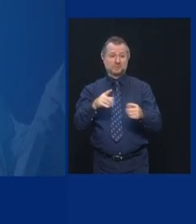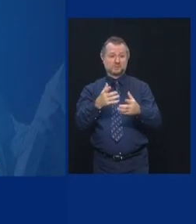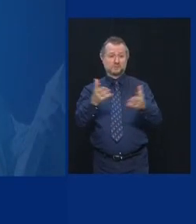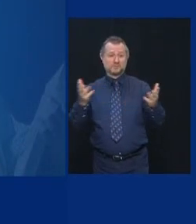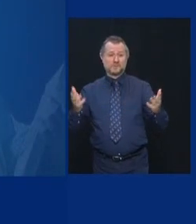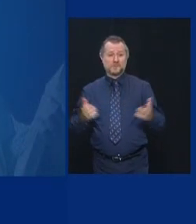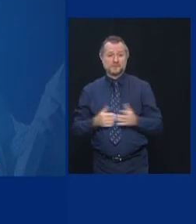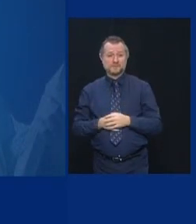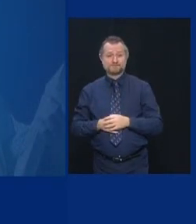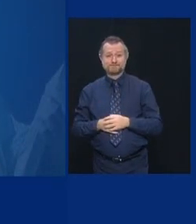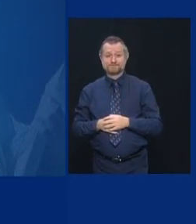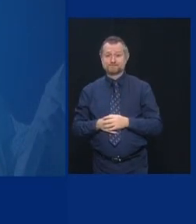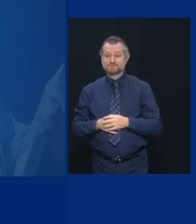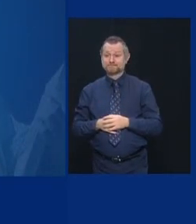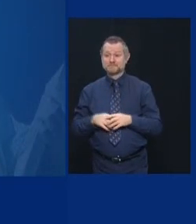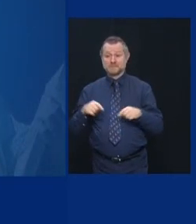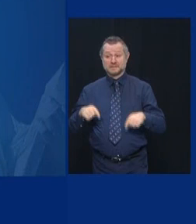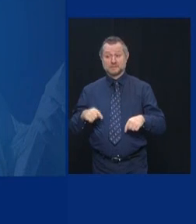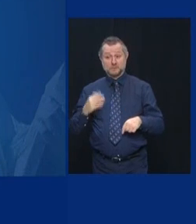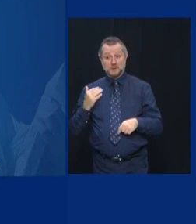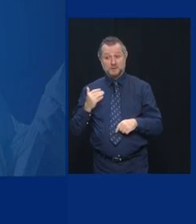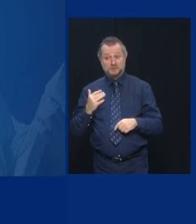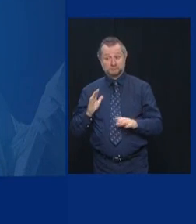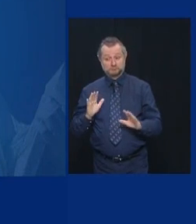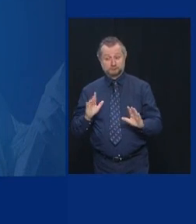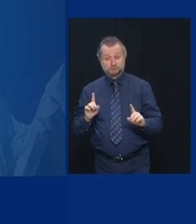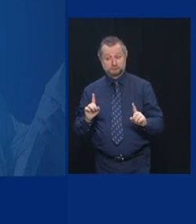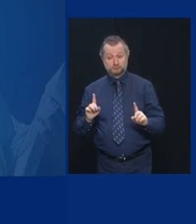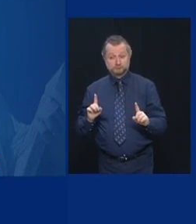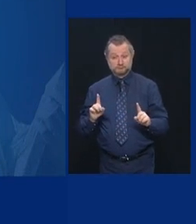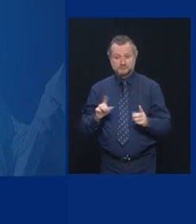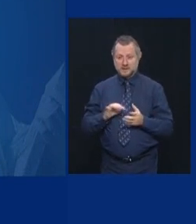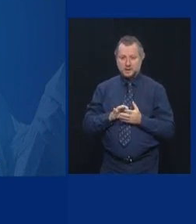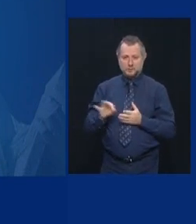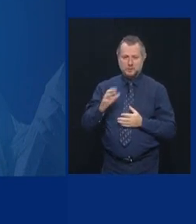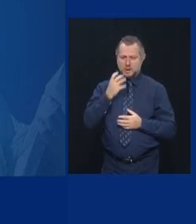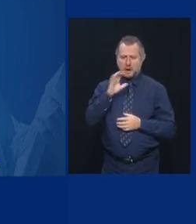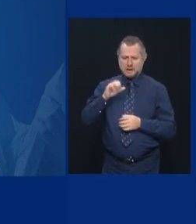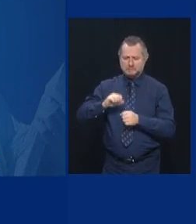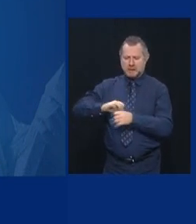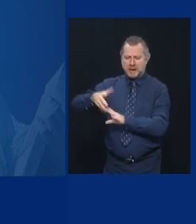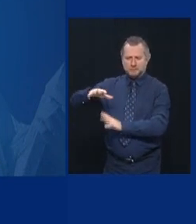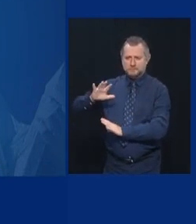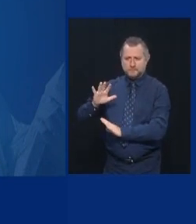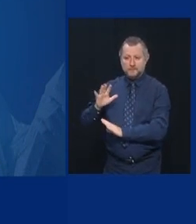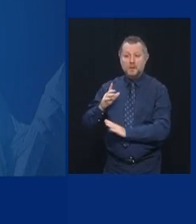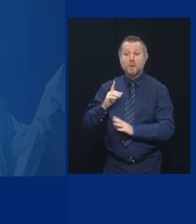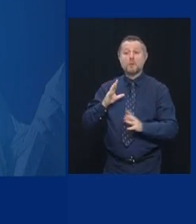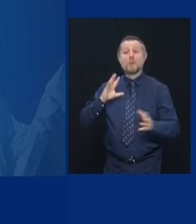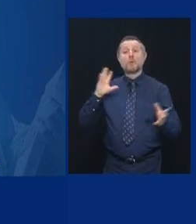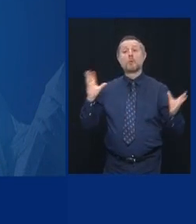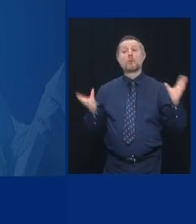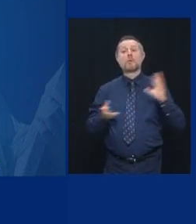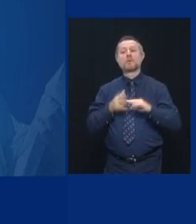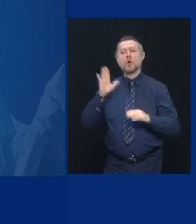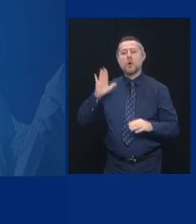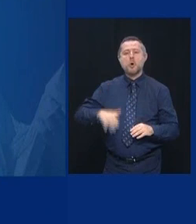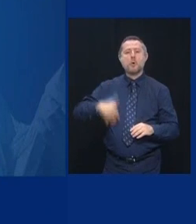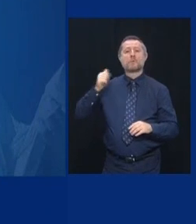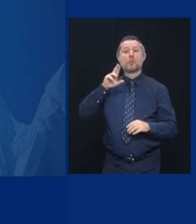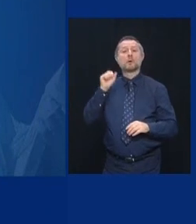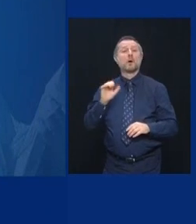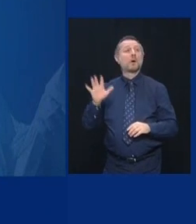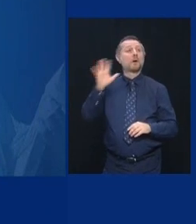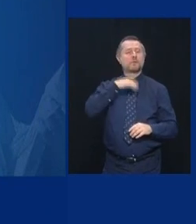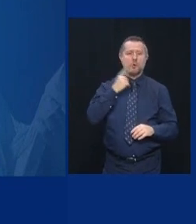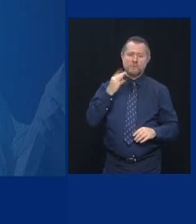That's why, right now, you take out our hot spots. We have one of the lowest infection rates in the United States of America.